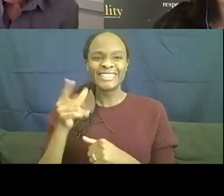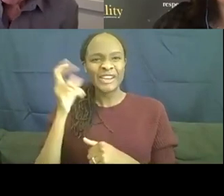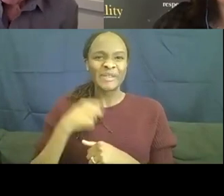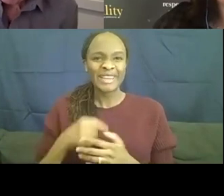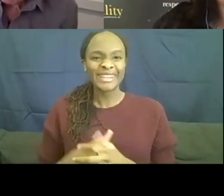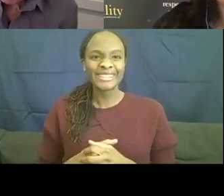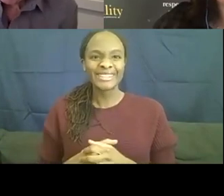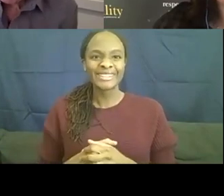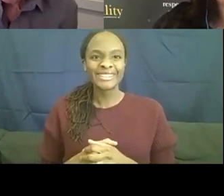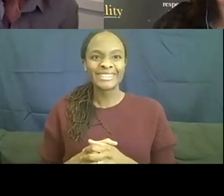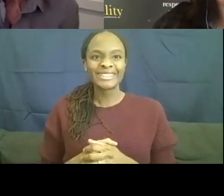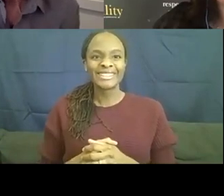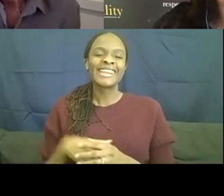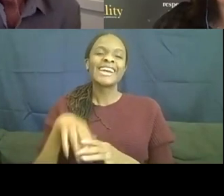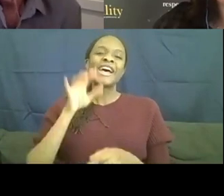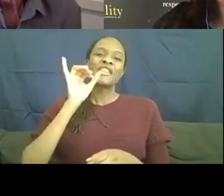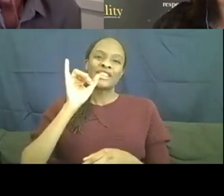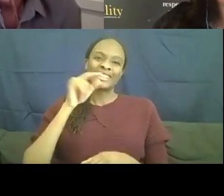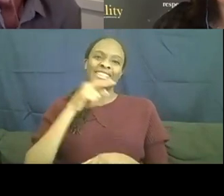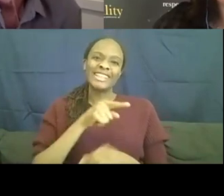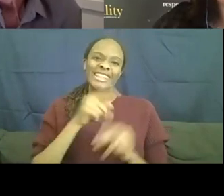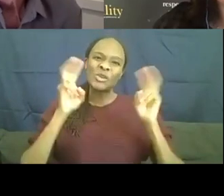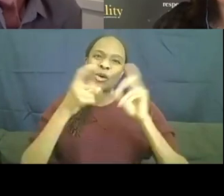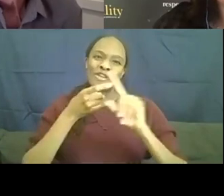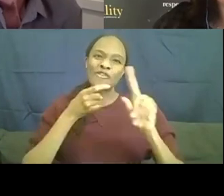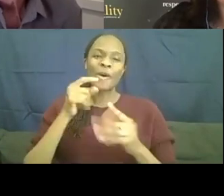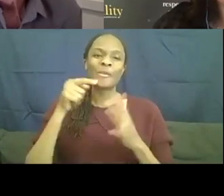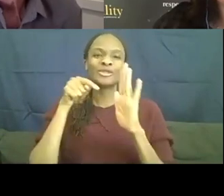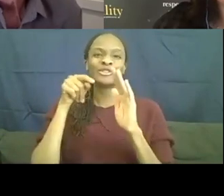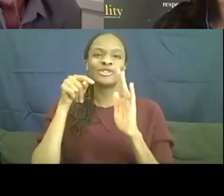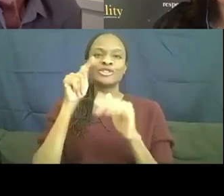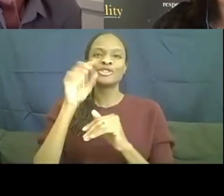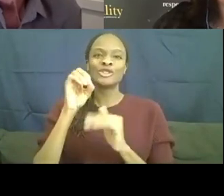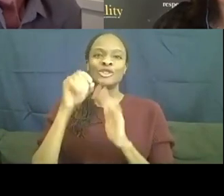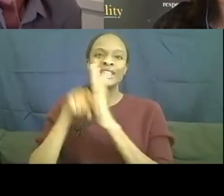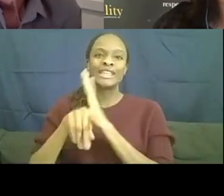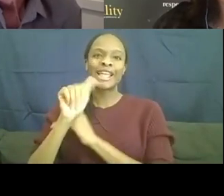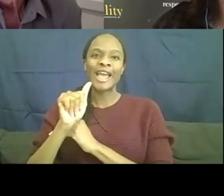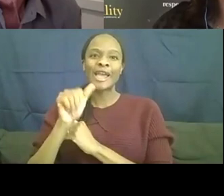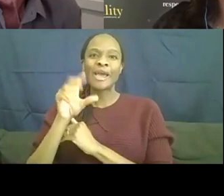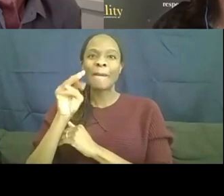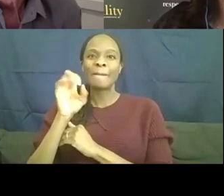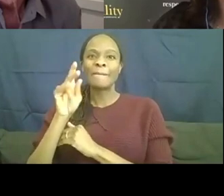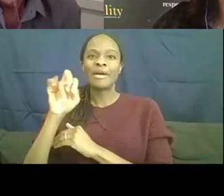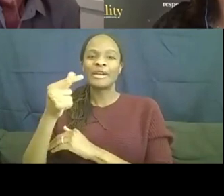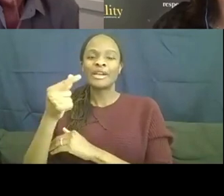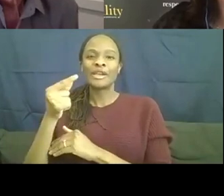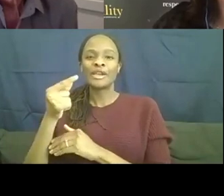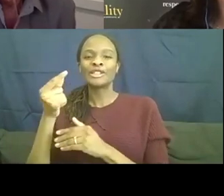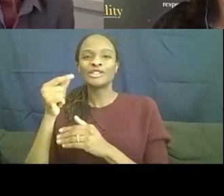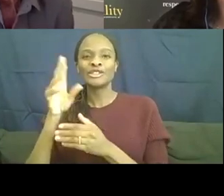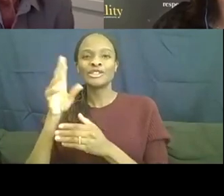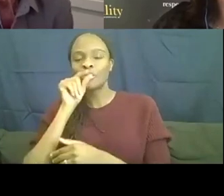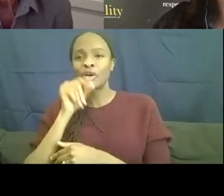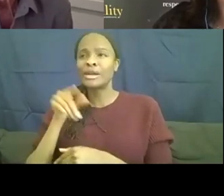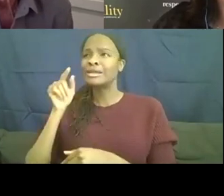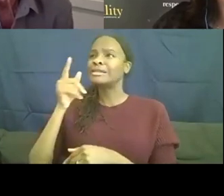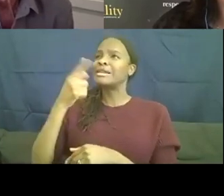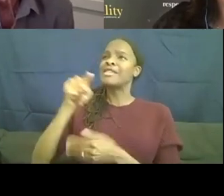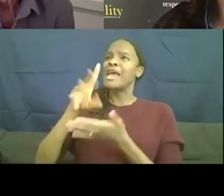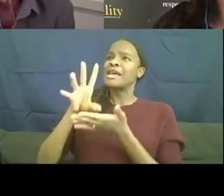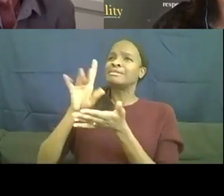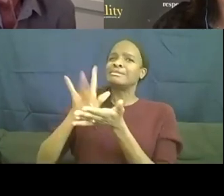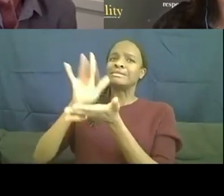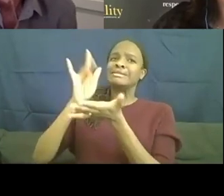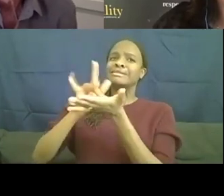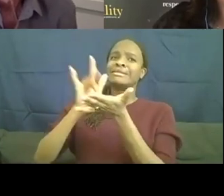This is for To Kill a Mockingbird. He had took an advantage of me. Okay. Okay. Enough, enough. Stop. And